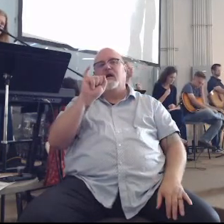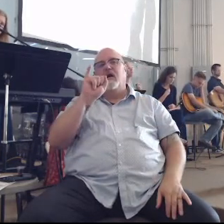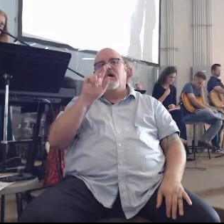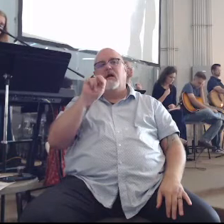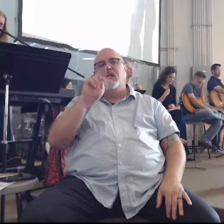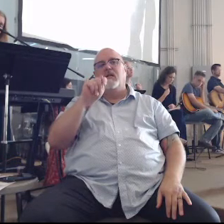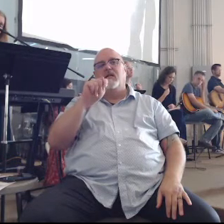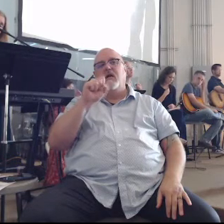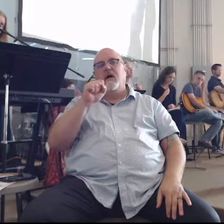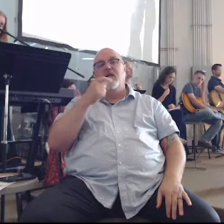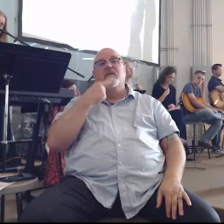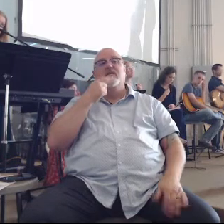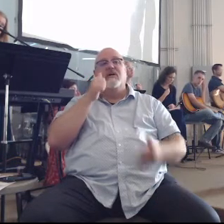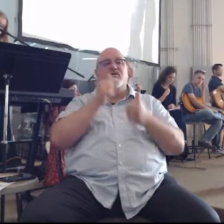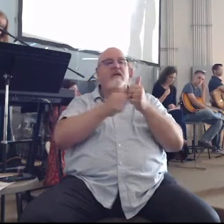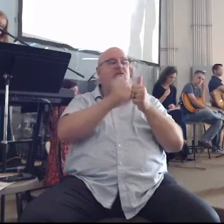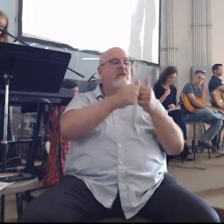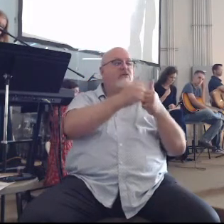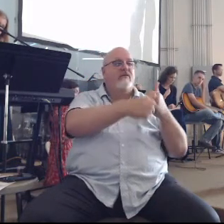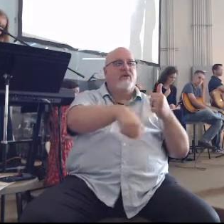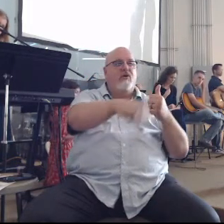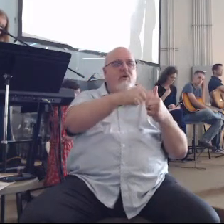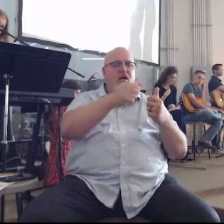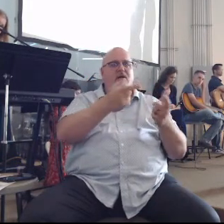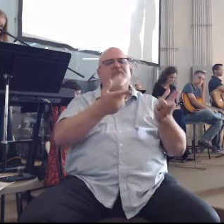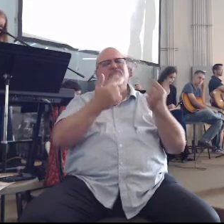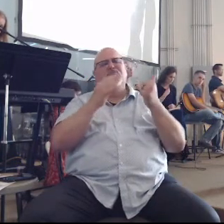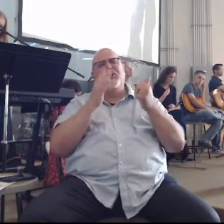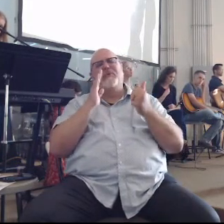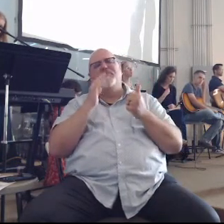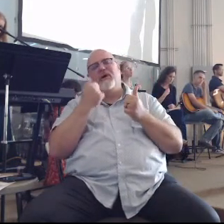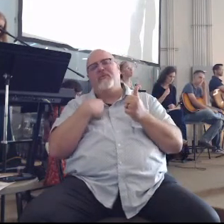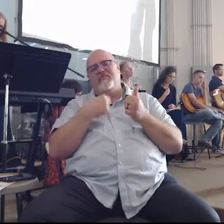and he's saying to each and every one of you that are man come talk to me